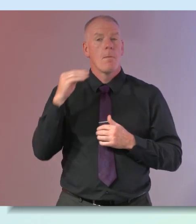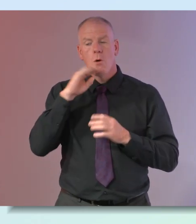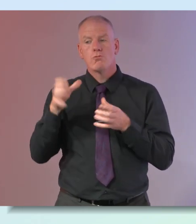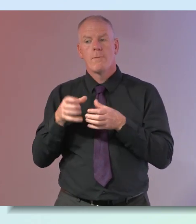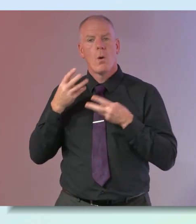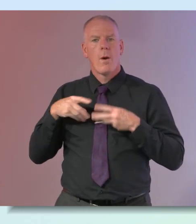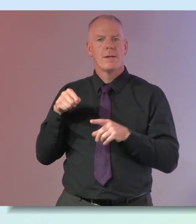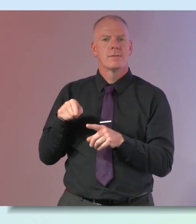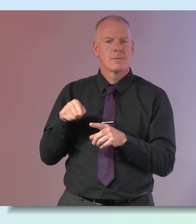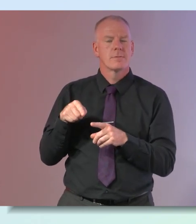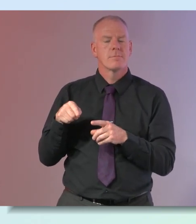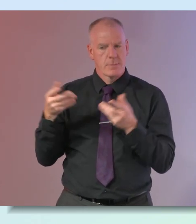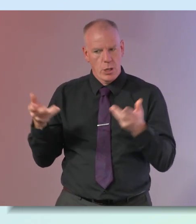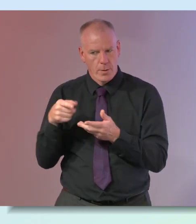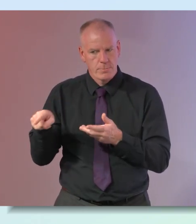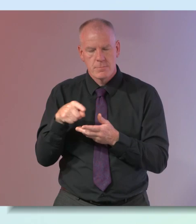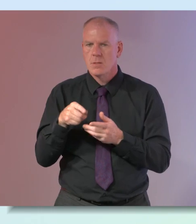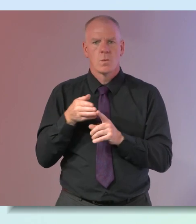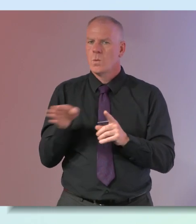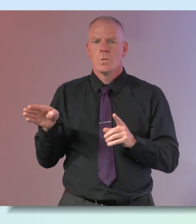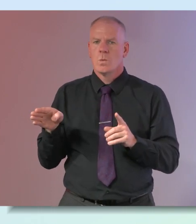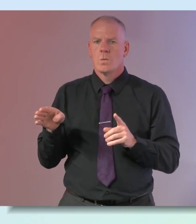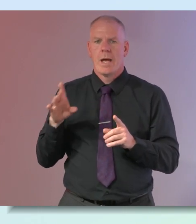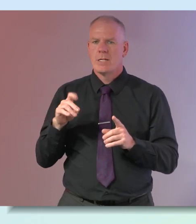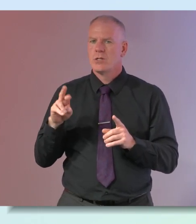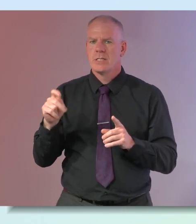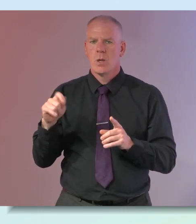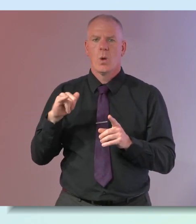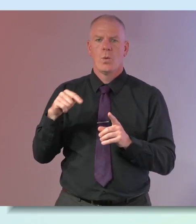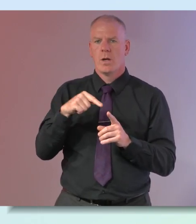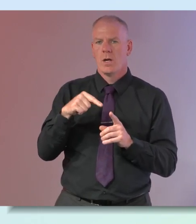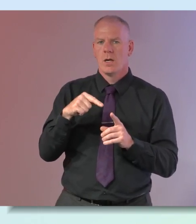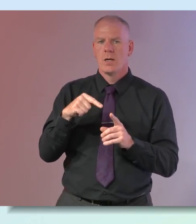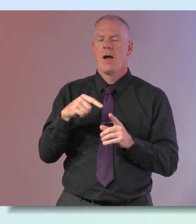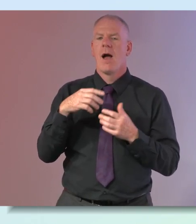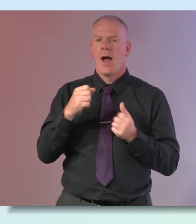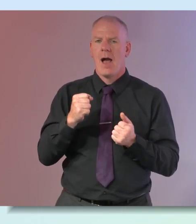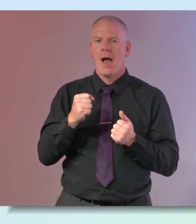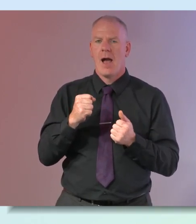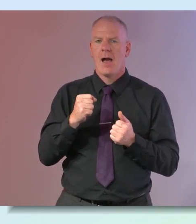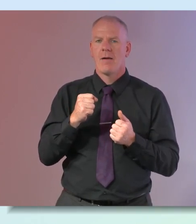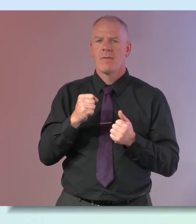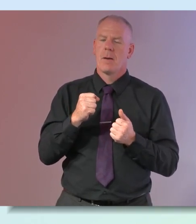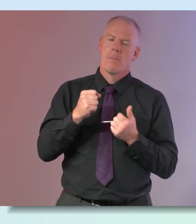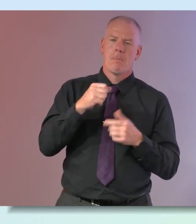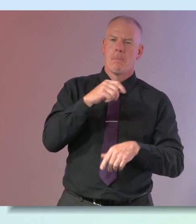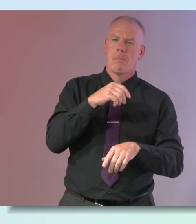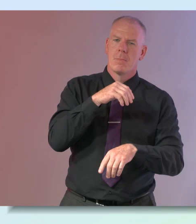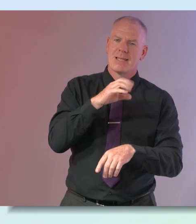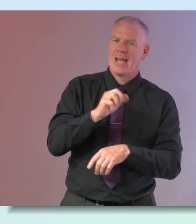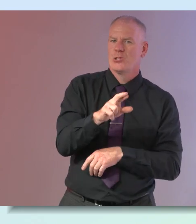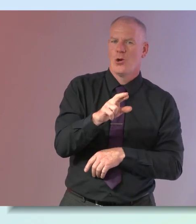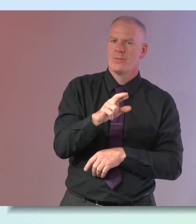that we would encourage to avoid hormone replacement therapy would be anyone with a hormone receptor positive cancer